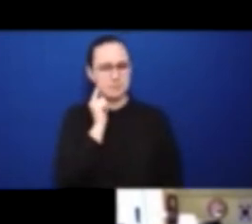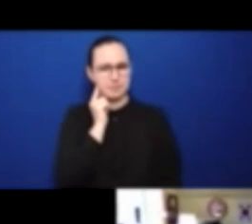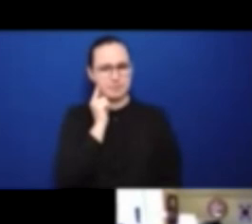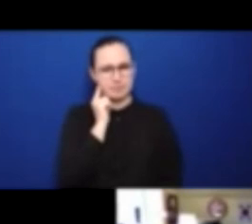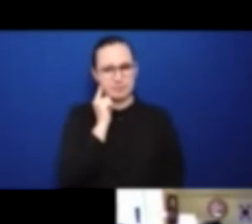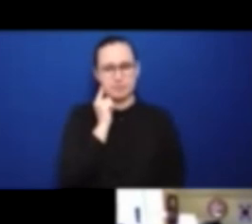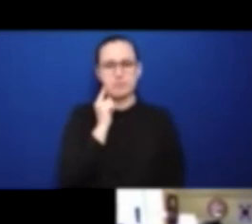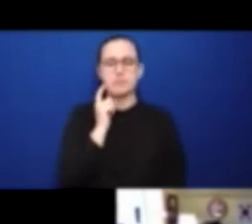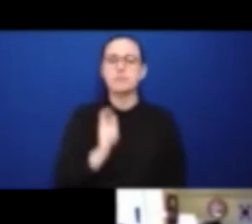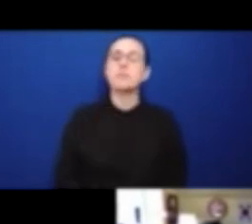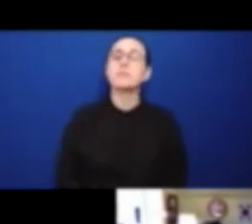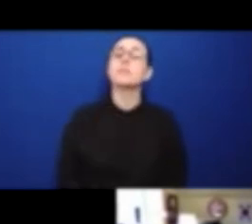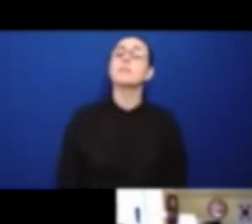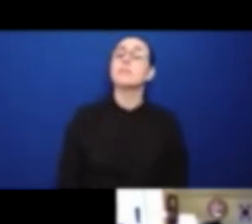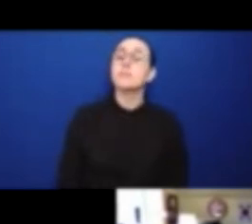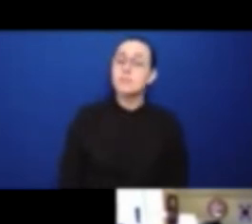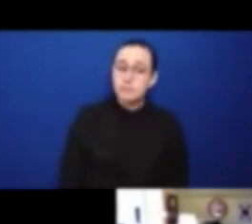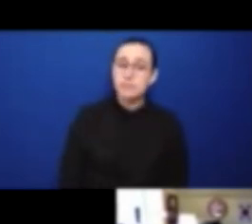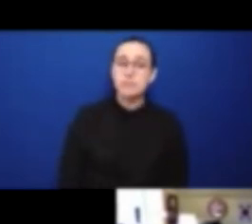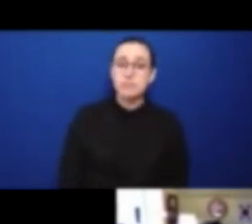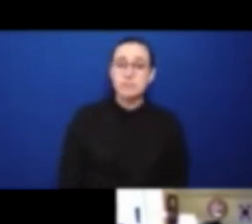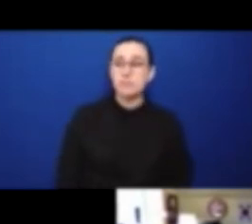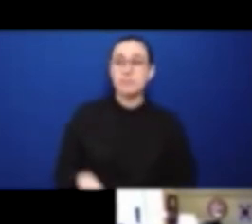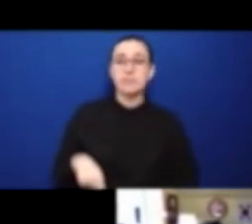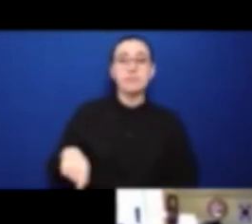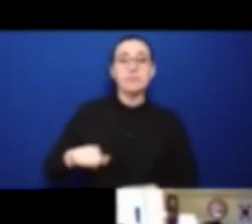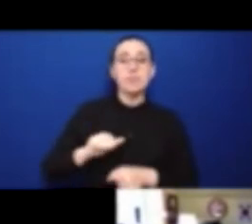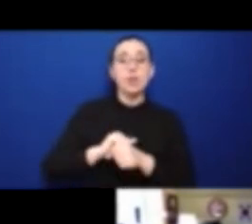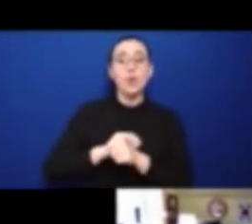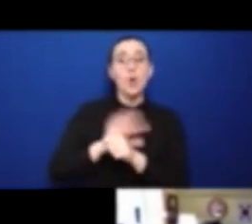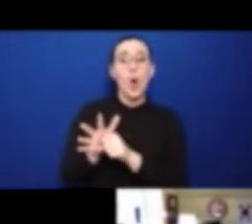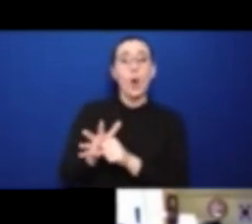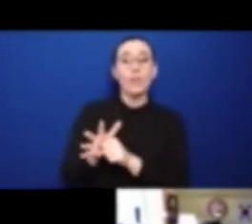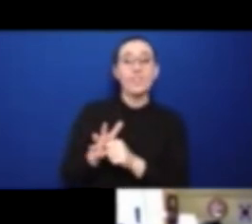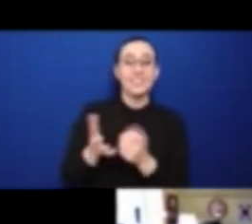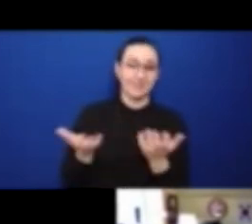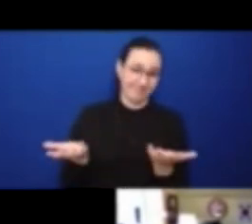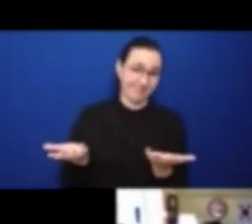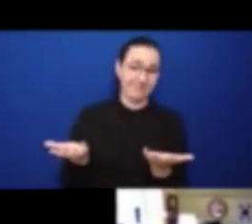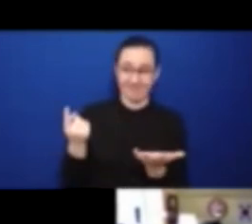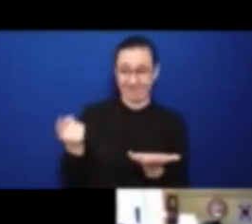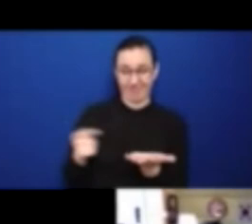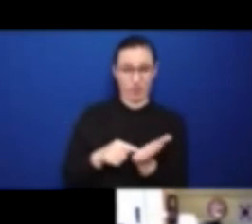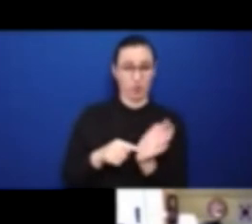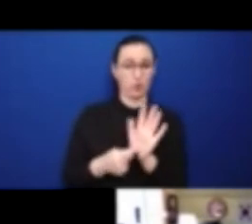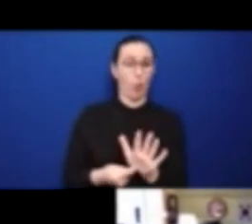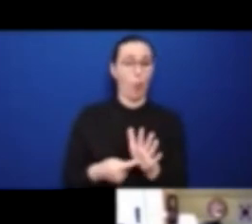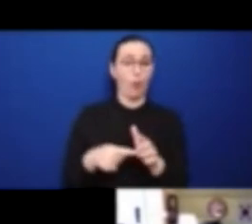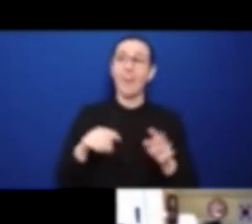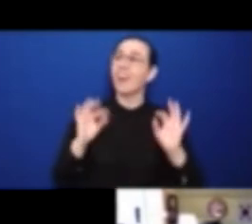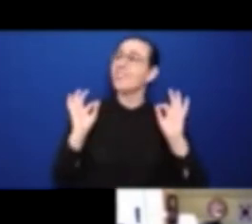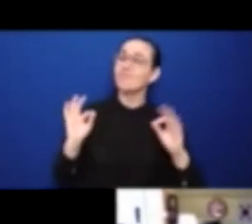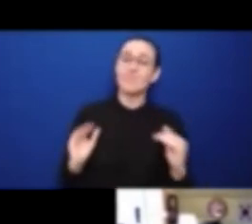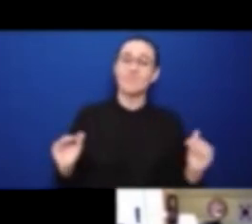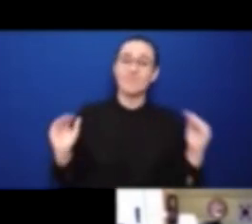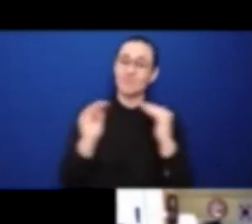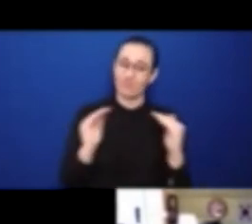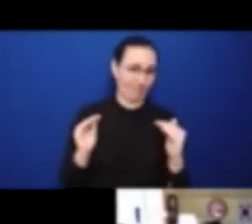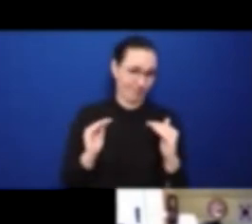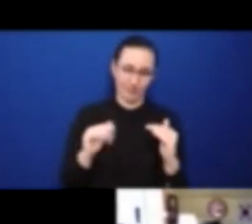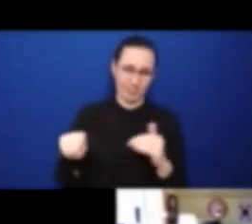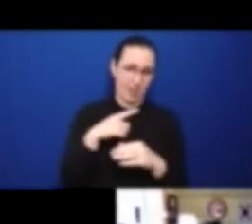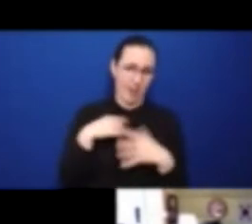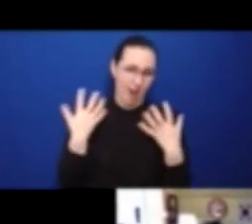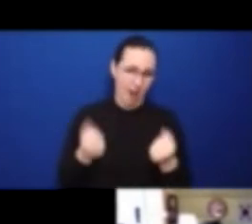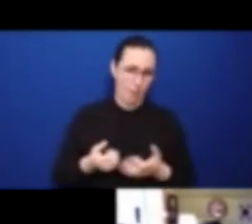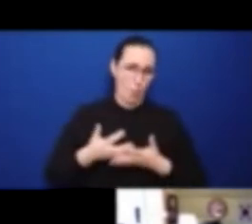that persons with disabilities are still left behind. Certainly in my country, in the United States,